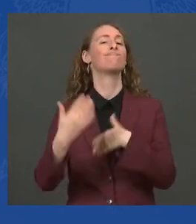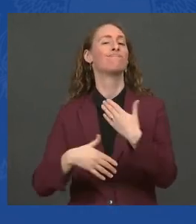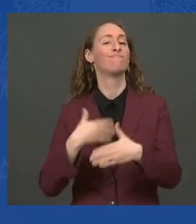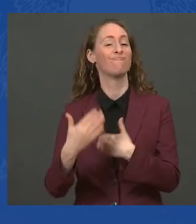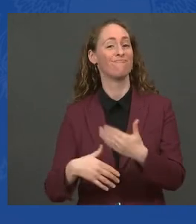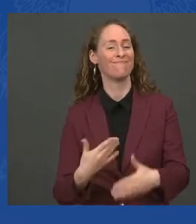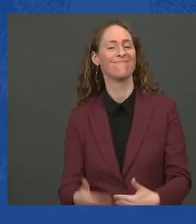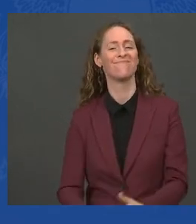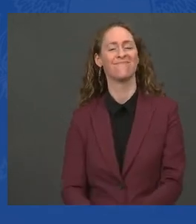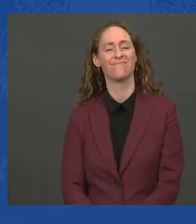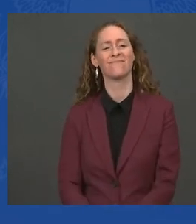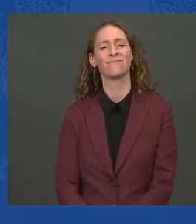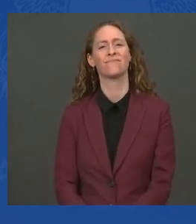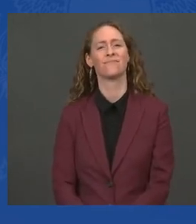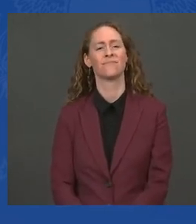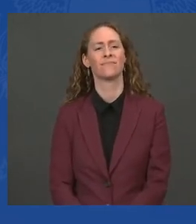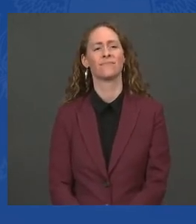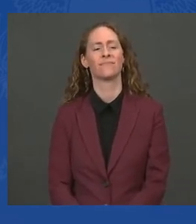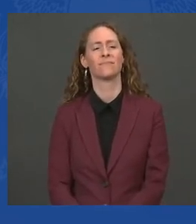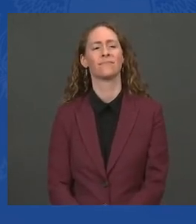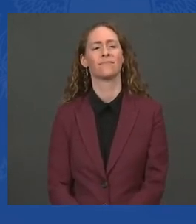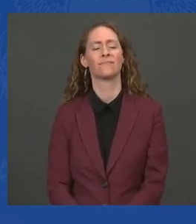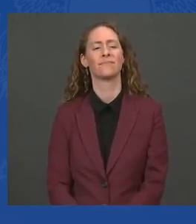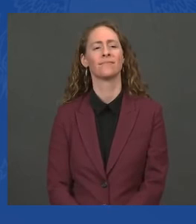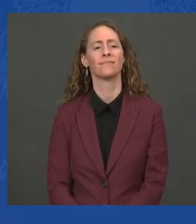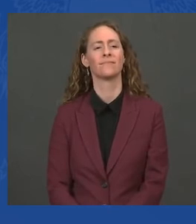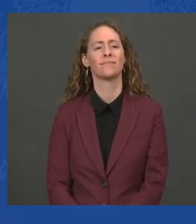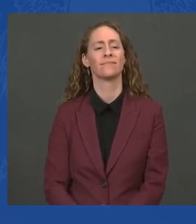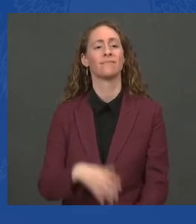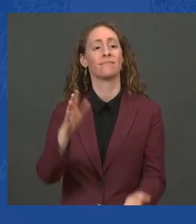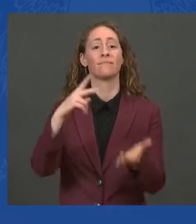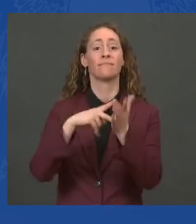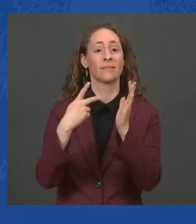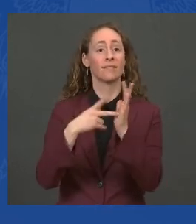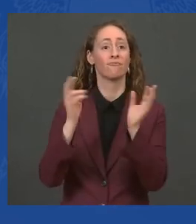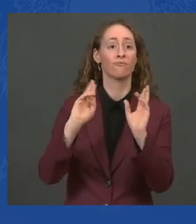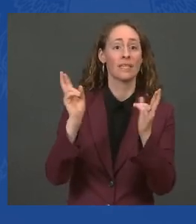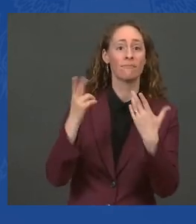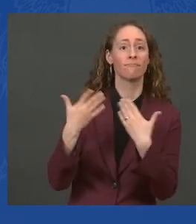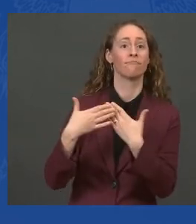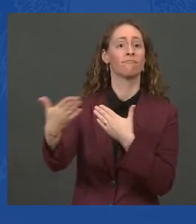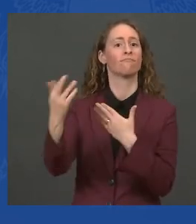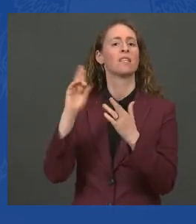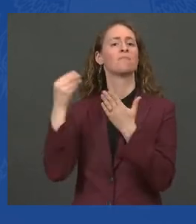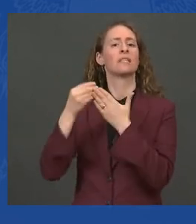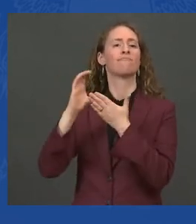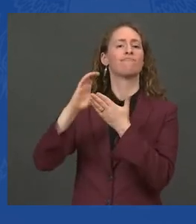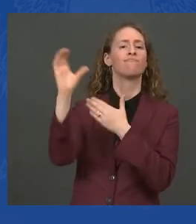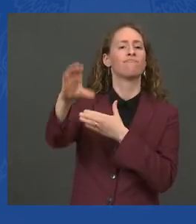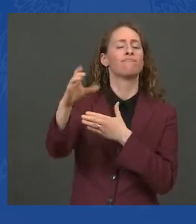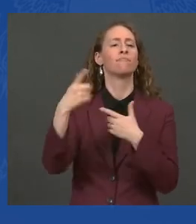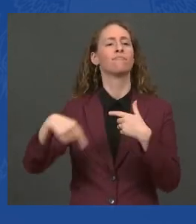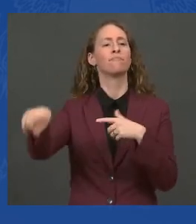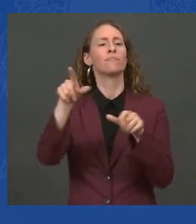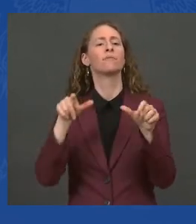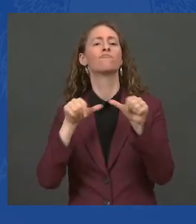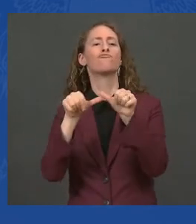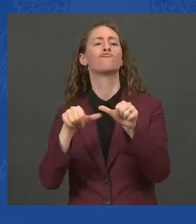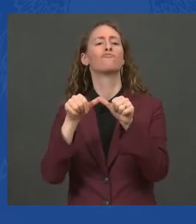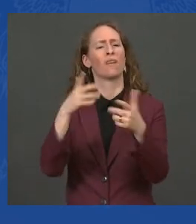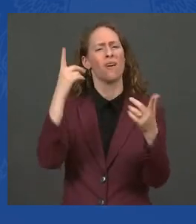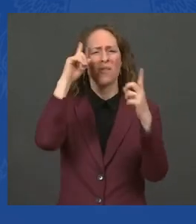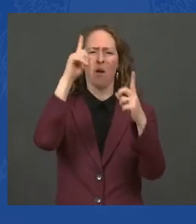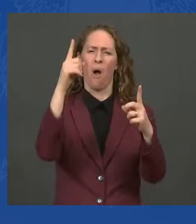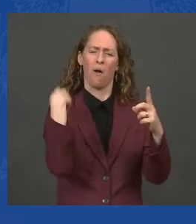full-year funding bill that makes the needed investments in our economy and our people, from public health to education to national security.